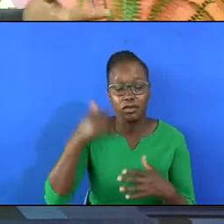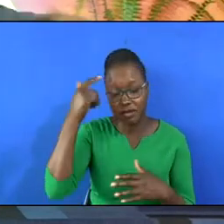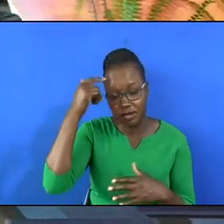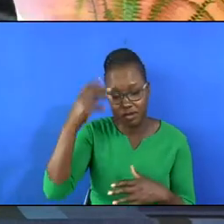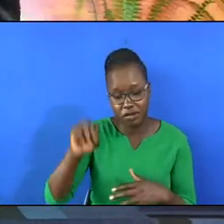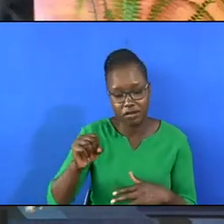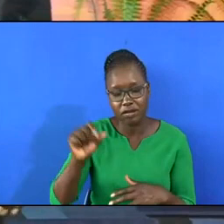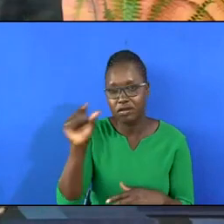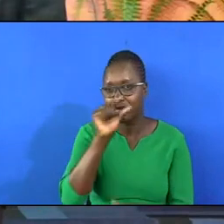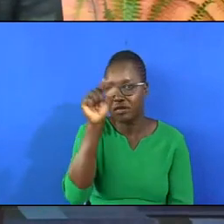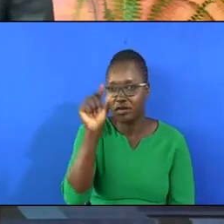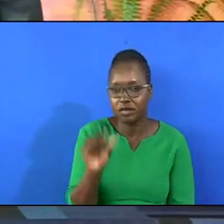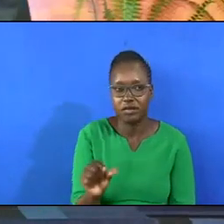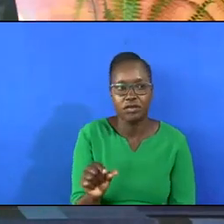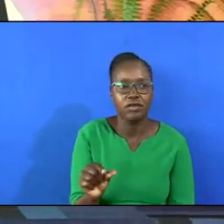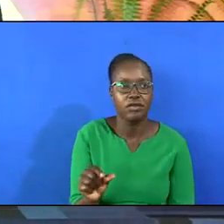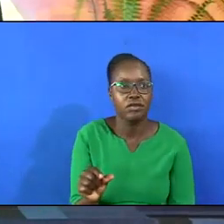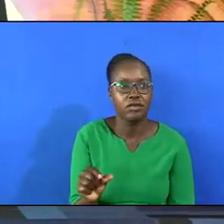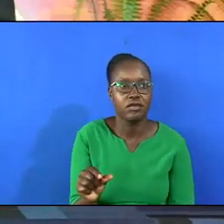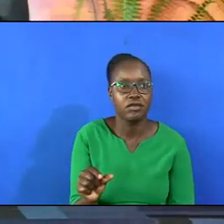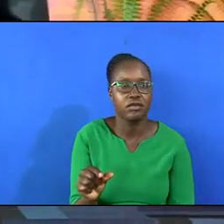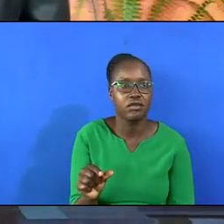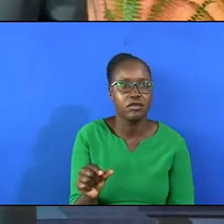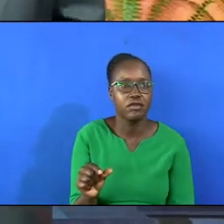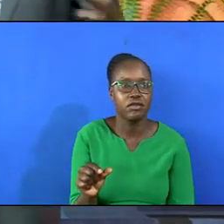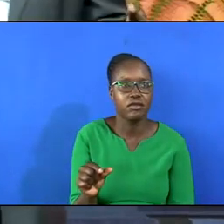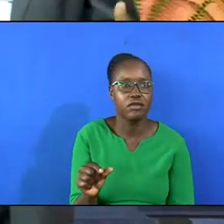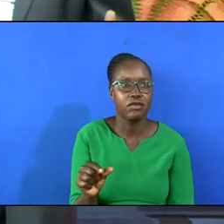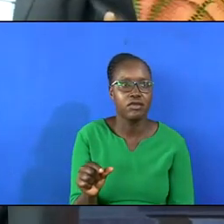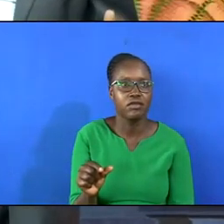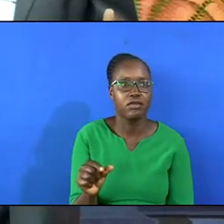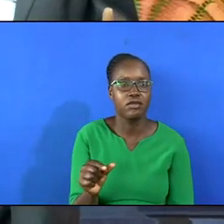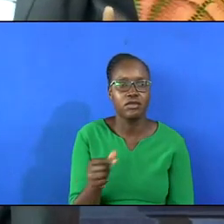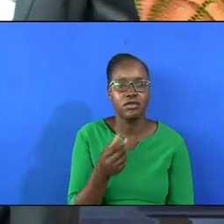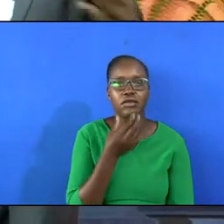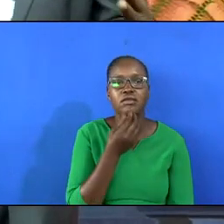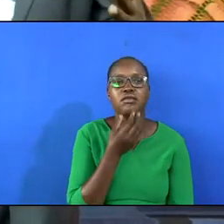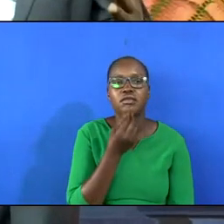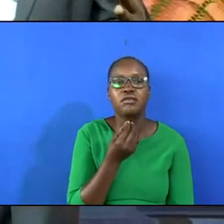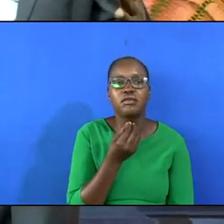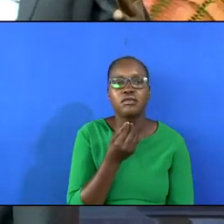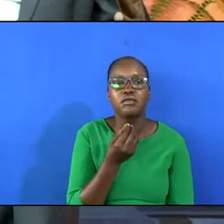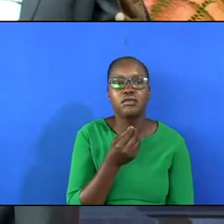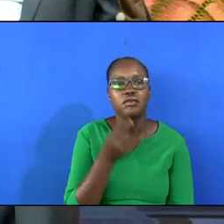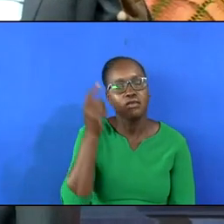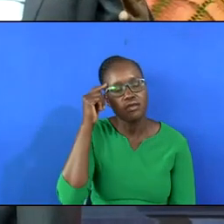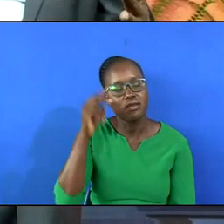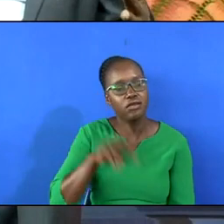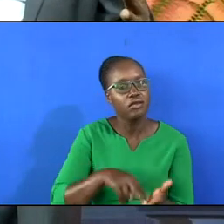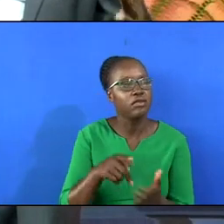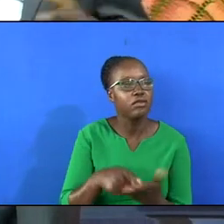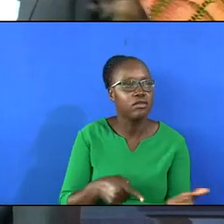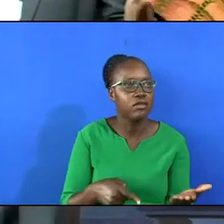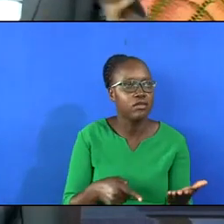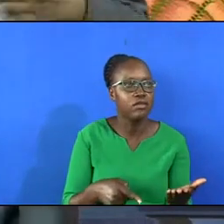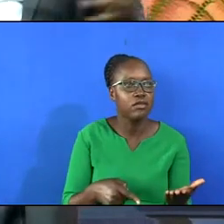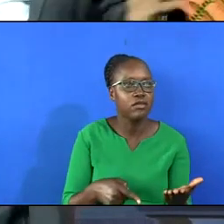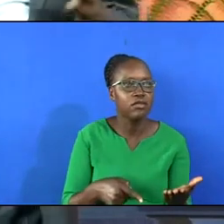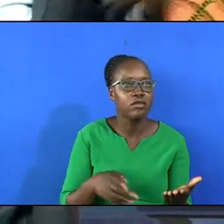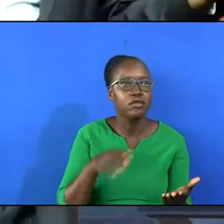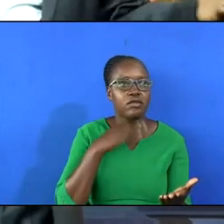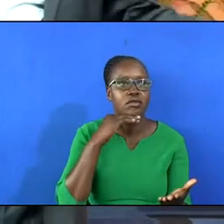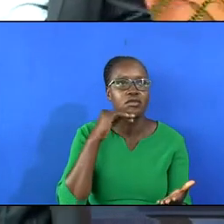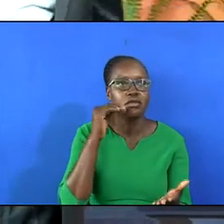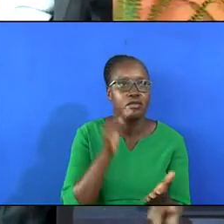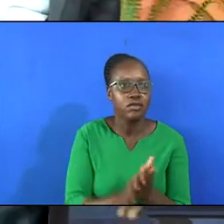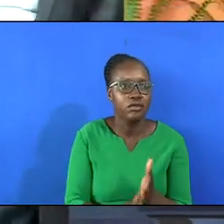death of the cross which in the Jewish mind meant you are dying